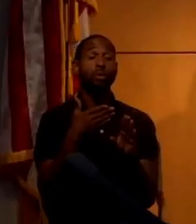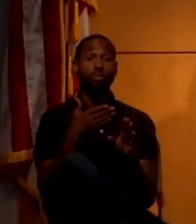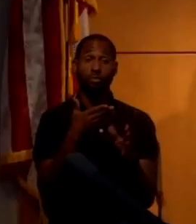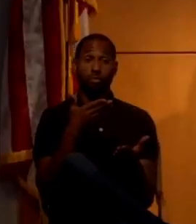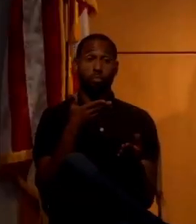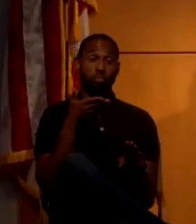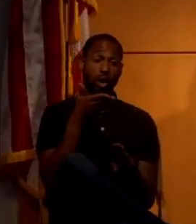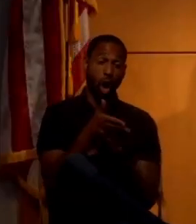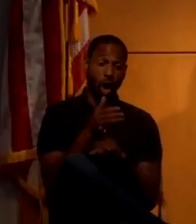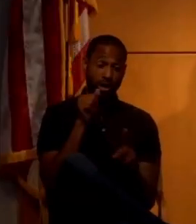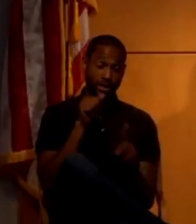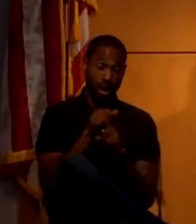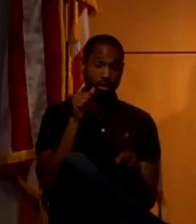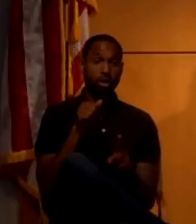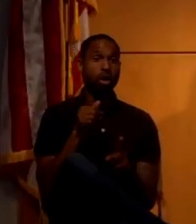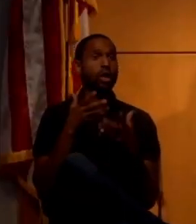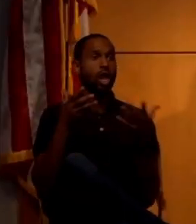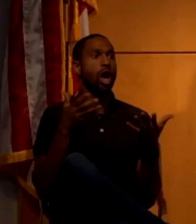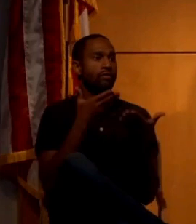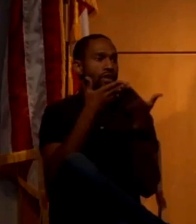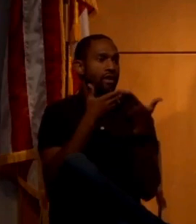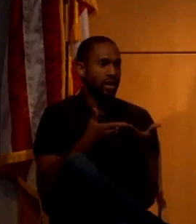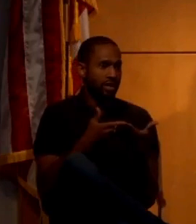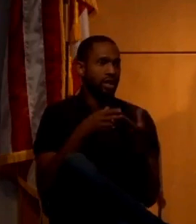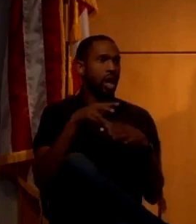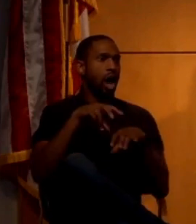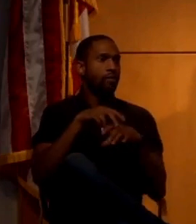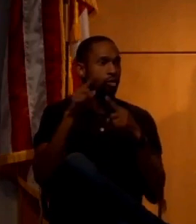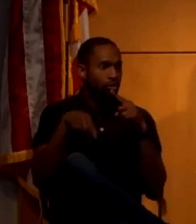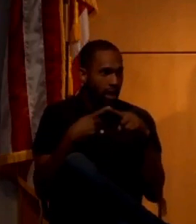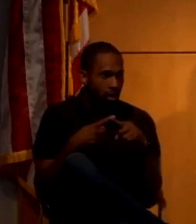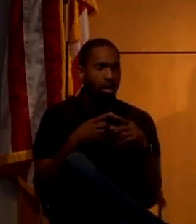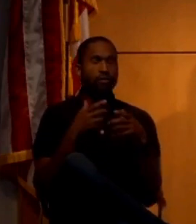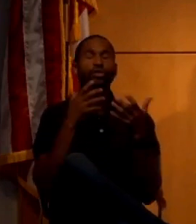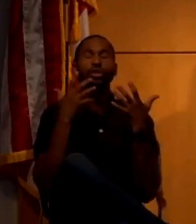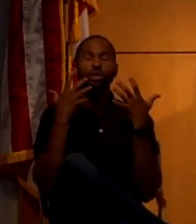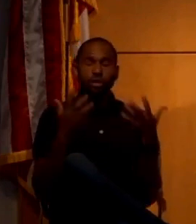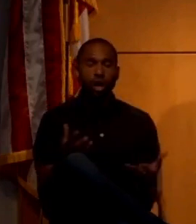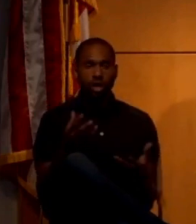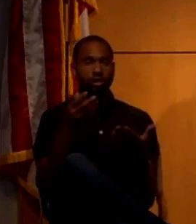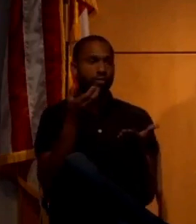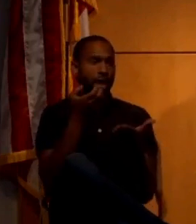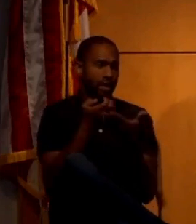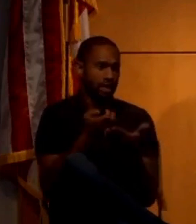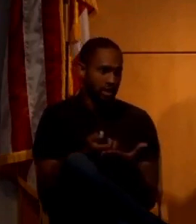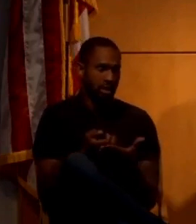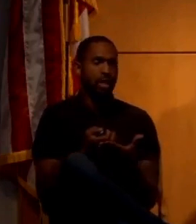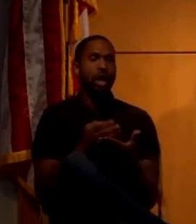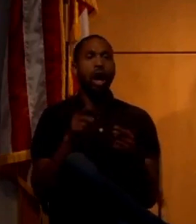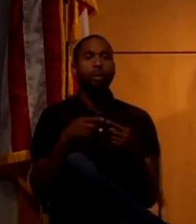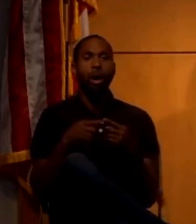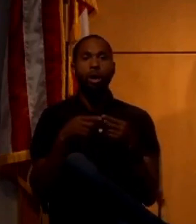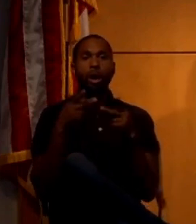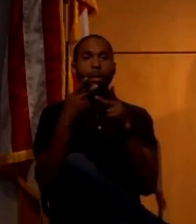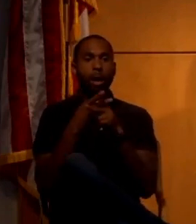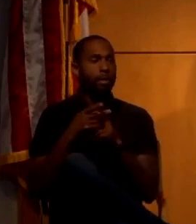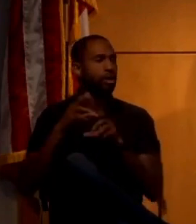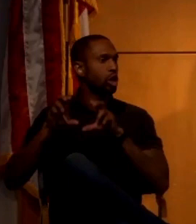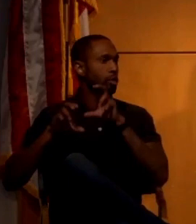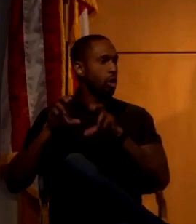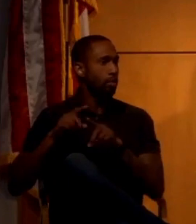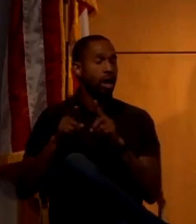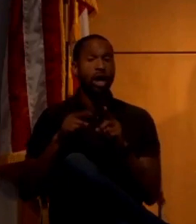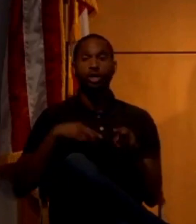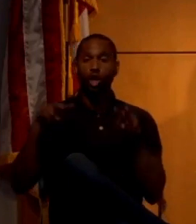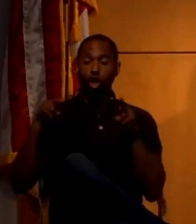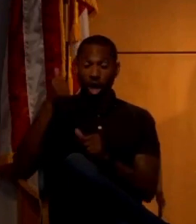uh, you know, we have lots of evidence of lunar cycles. We have tons of evidence, uh, about the, you know, mapping the stock market, but does